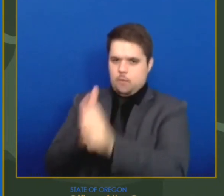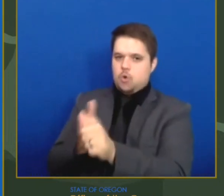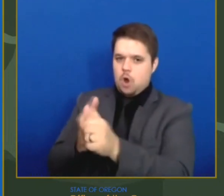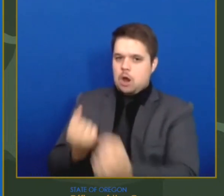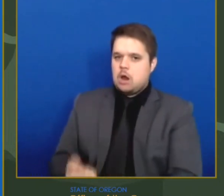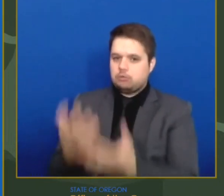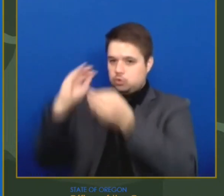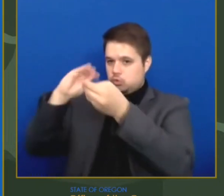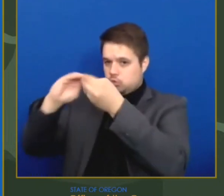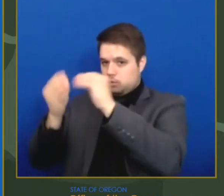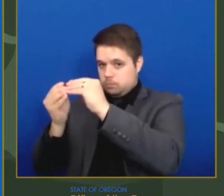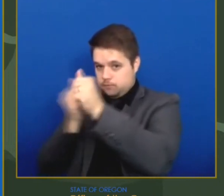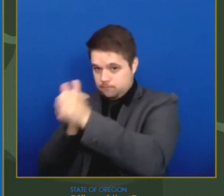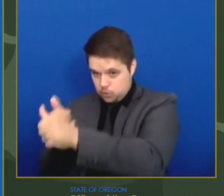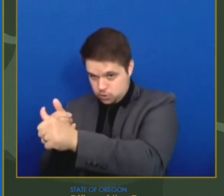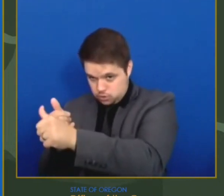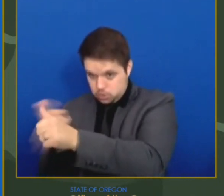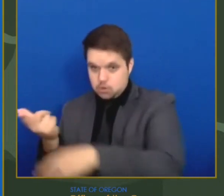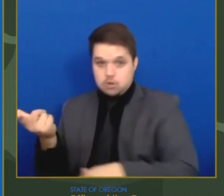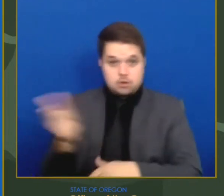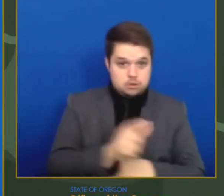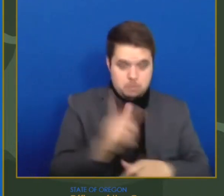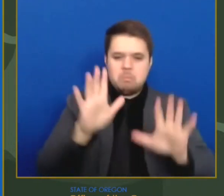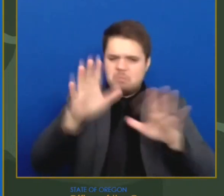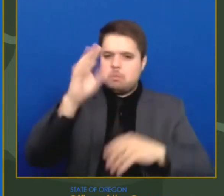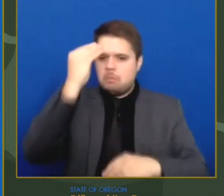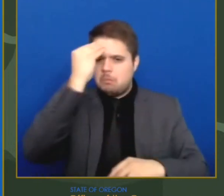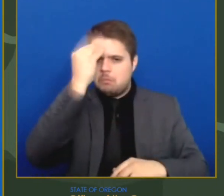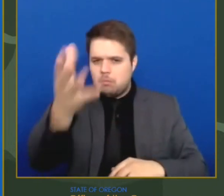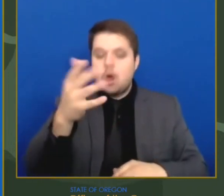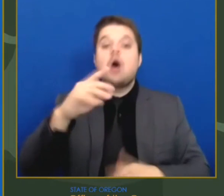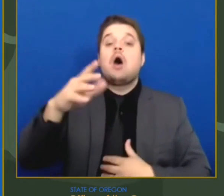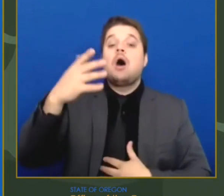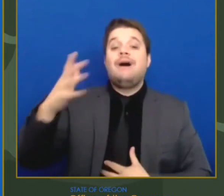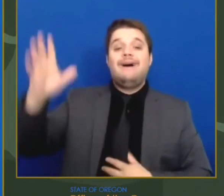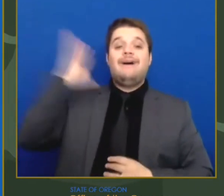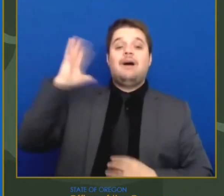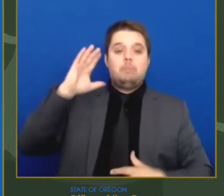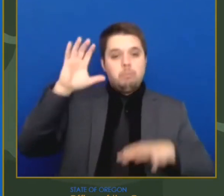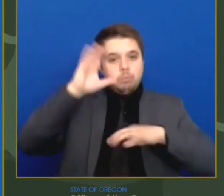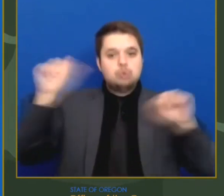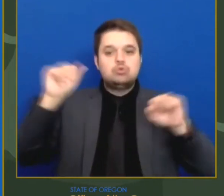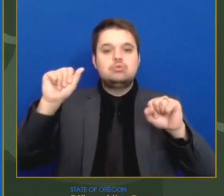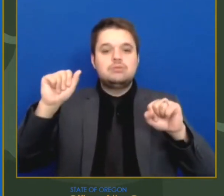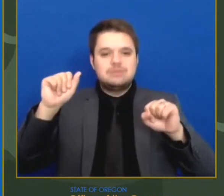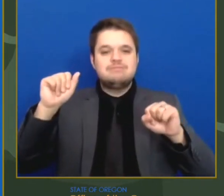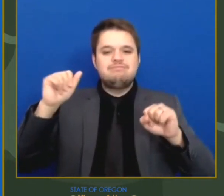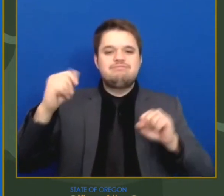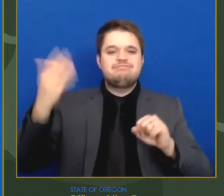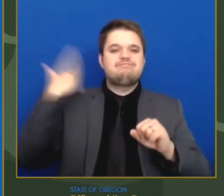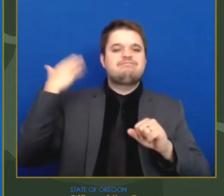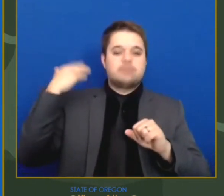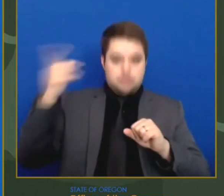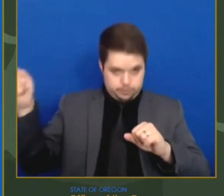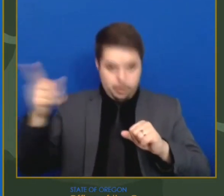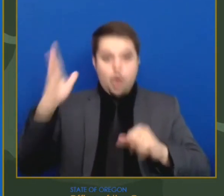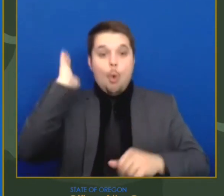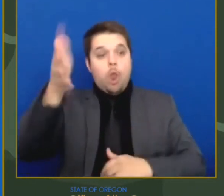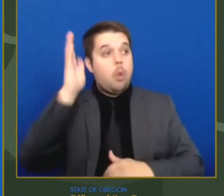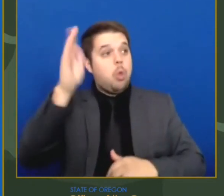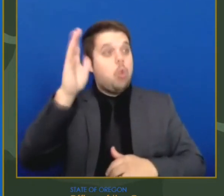While this administration has met its commitments so far, we don't have any specific information about when any additional doses will arrive.